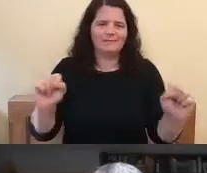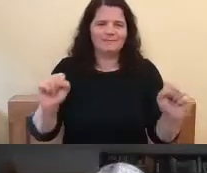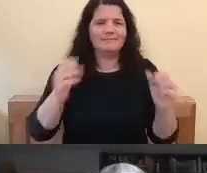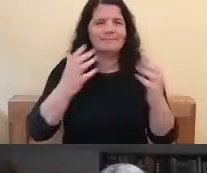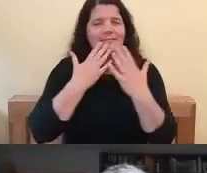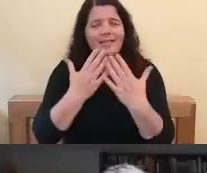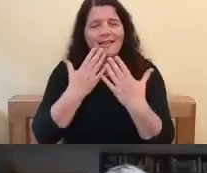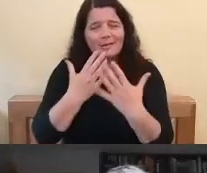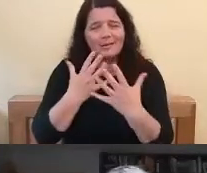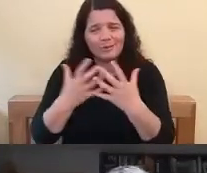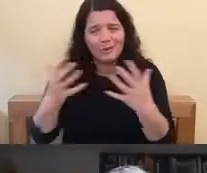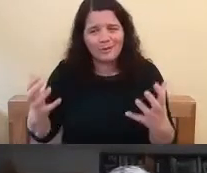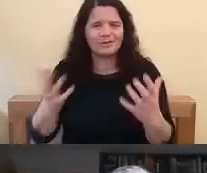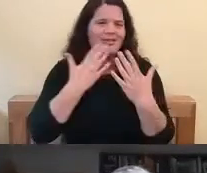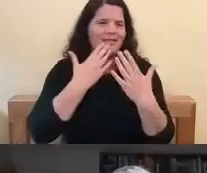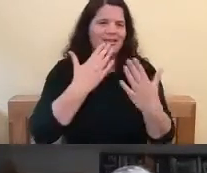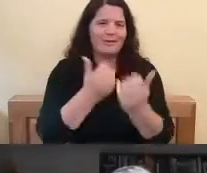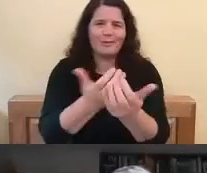thank you all